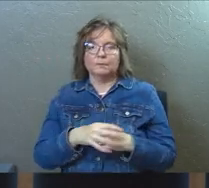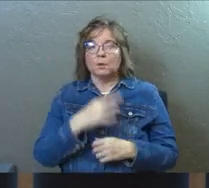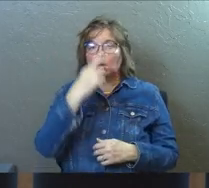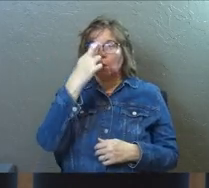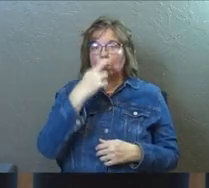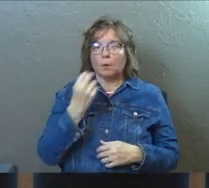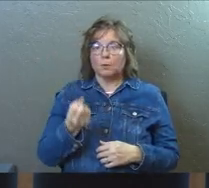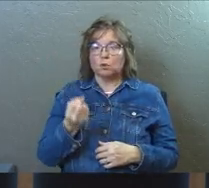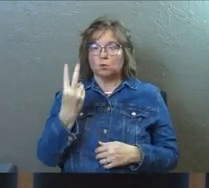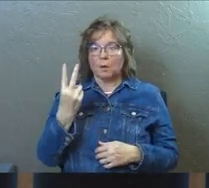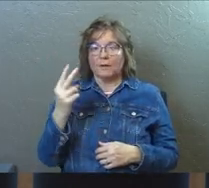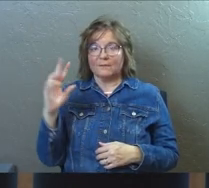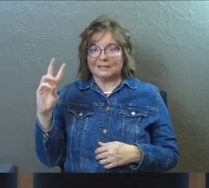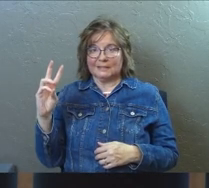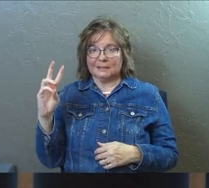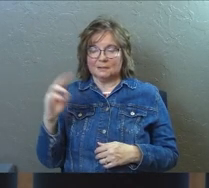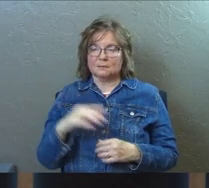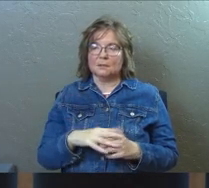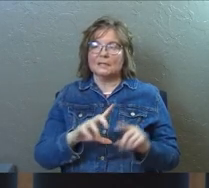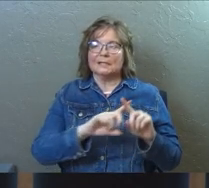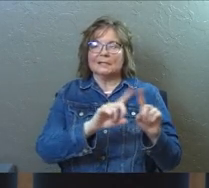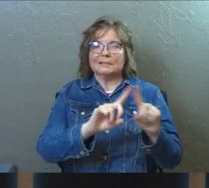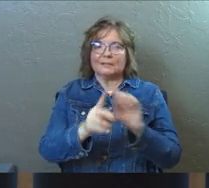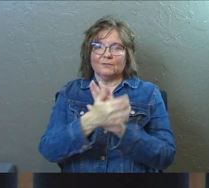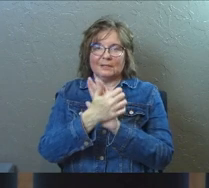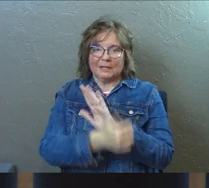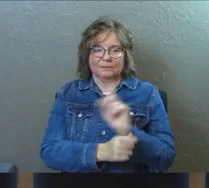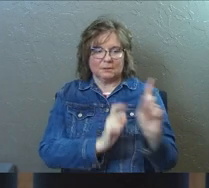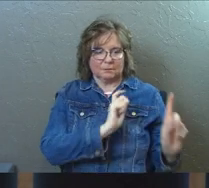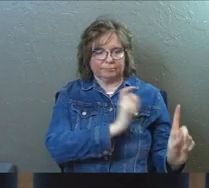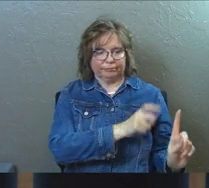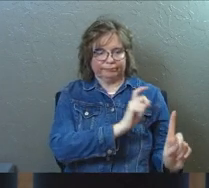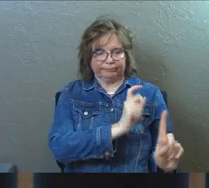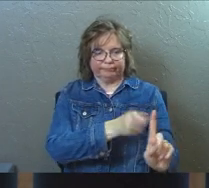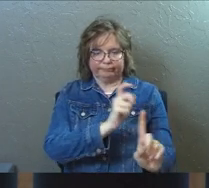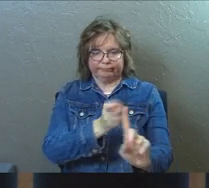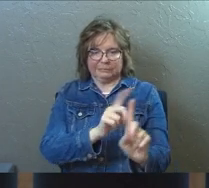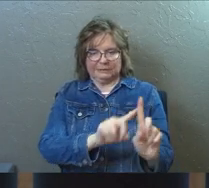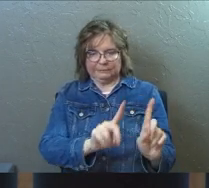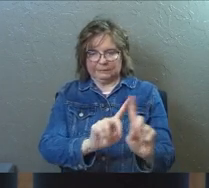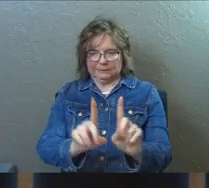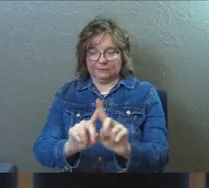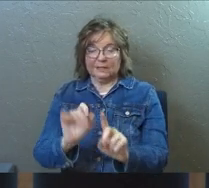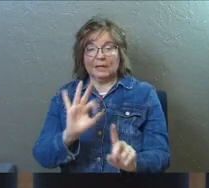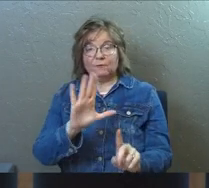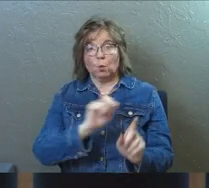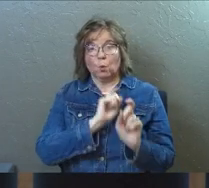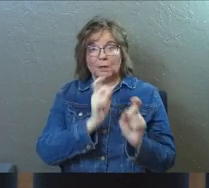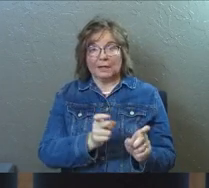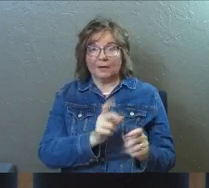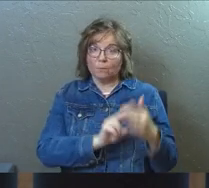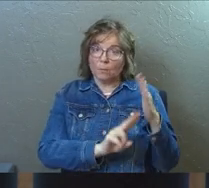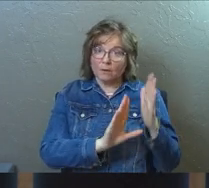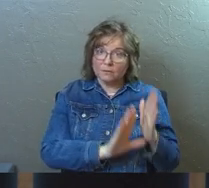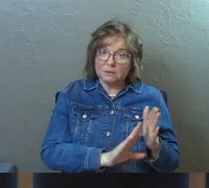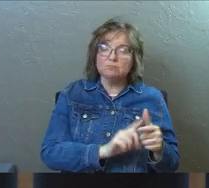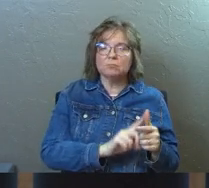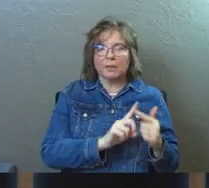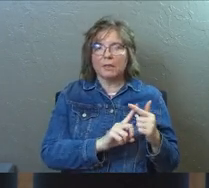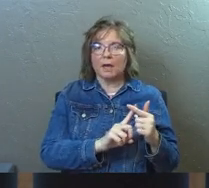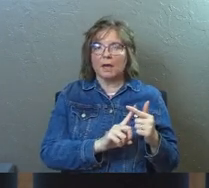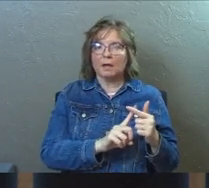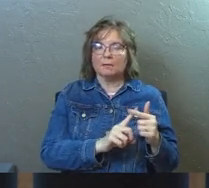Romans 12 verse six talks about it. We have different gifts according to the grace given to each of us. If your gift is prophesying, then